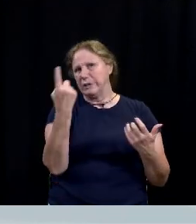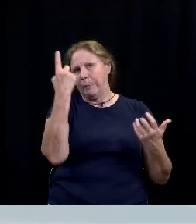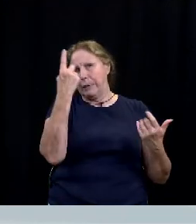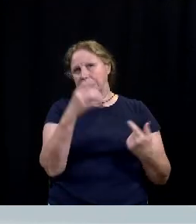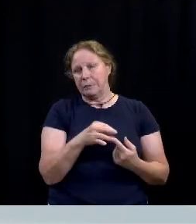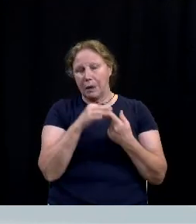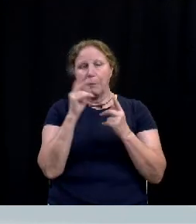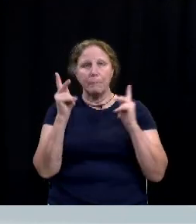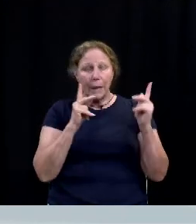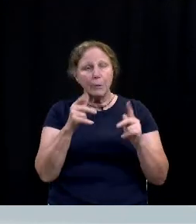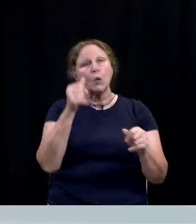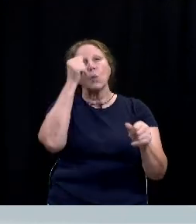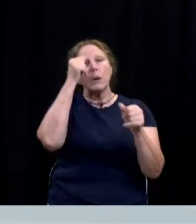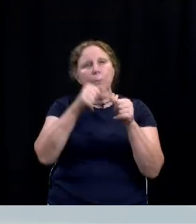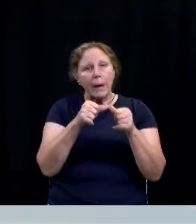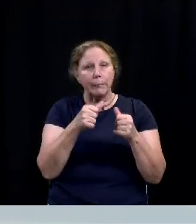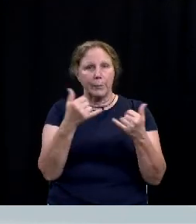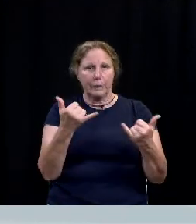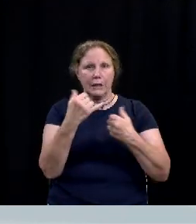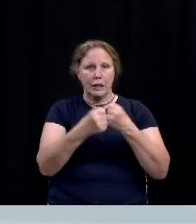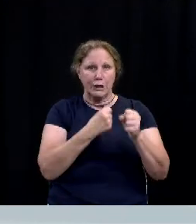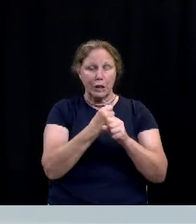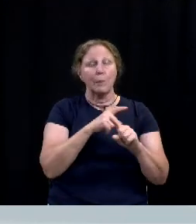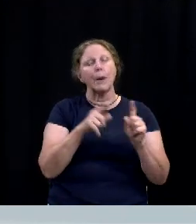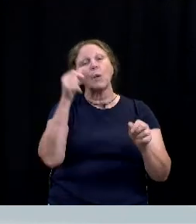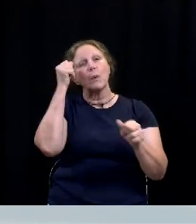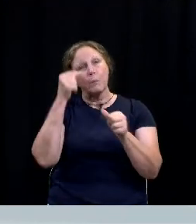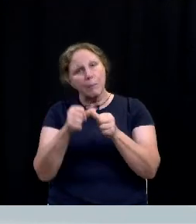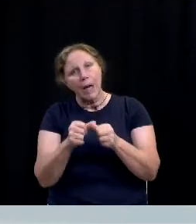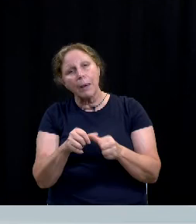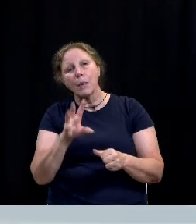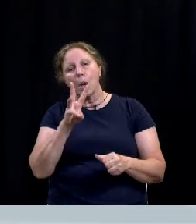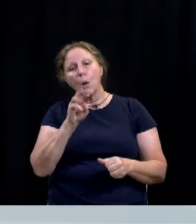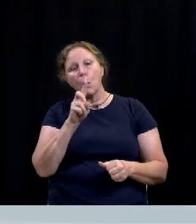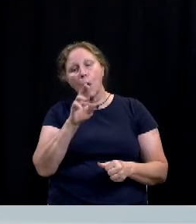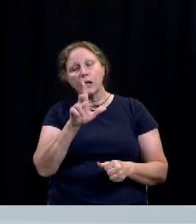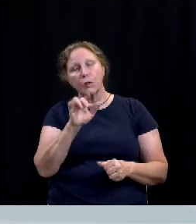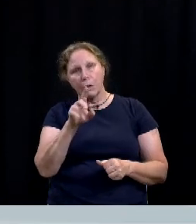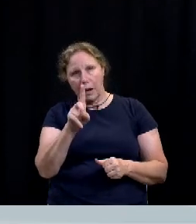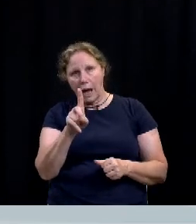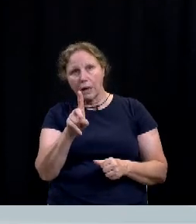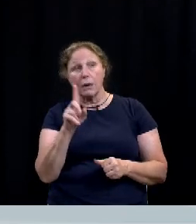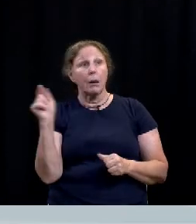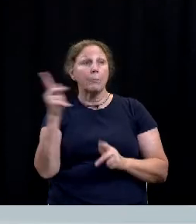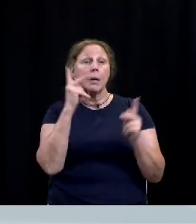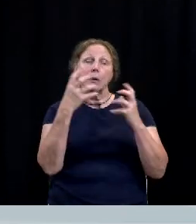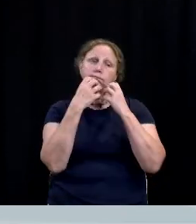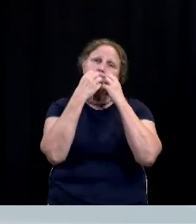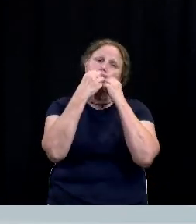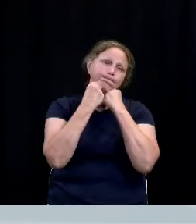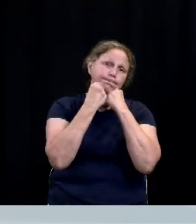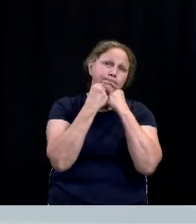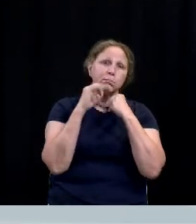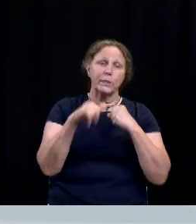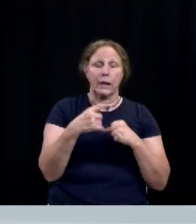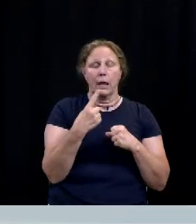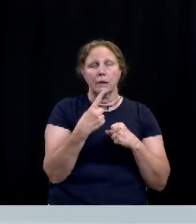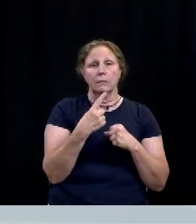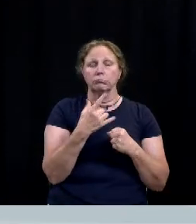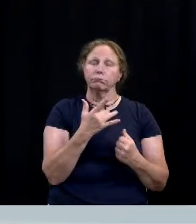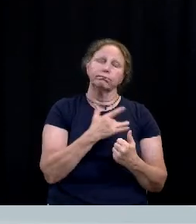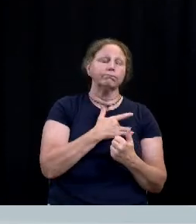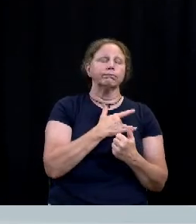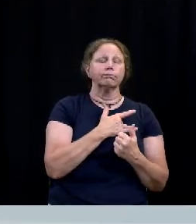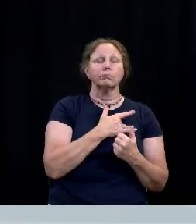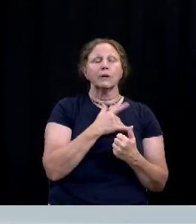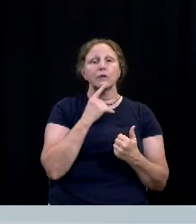we want people to remember this year but also remember that wonderland does hold a special place in the heart of many way cohen's and uh at this time